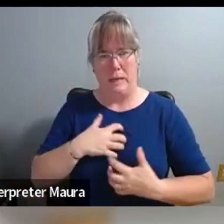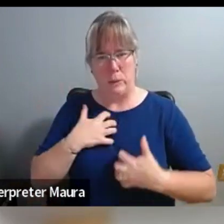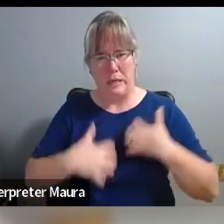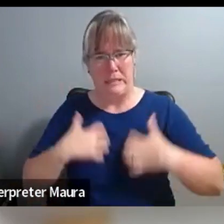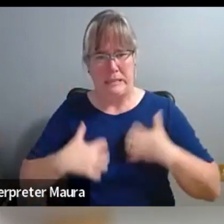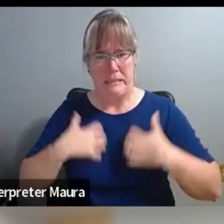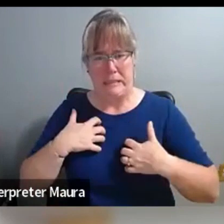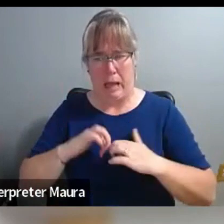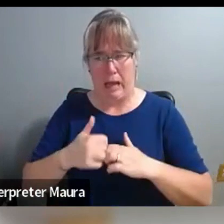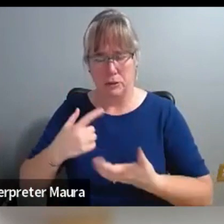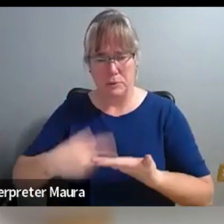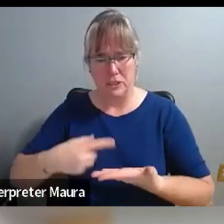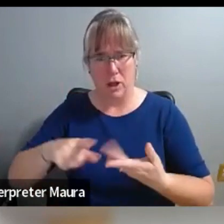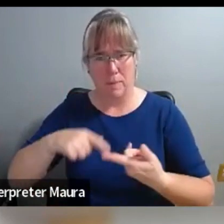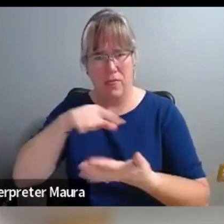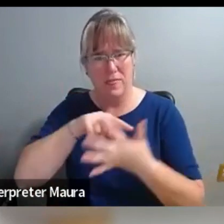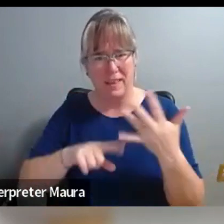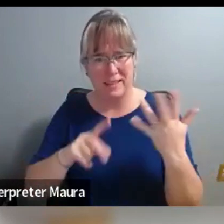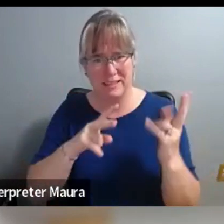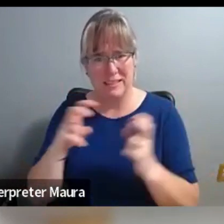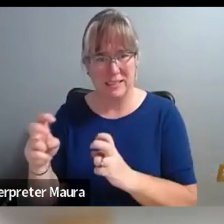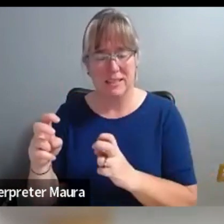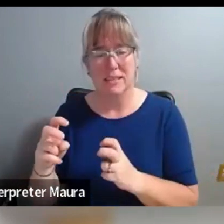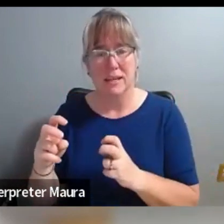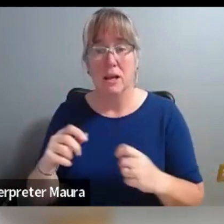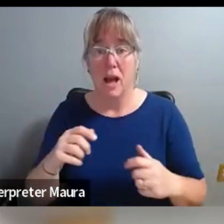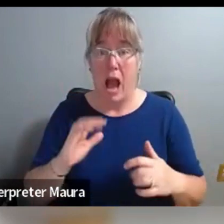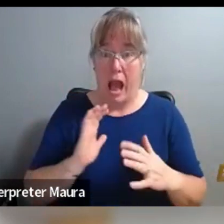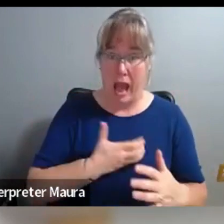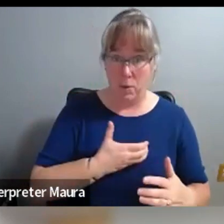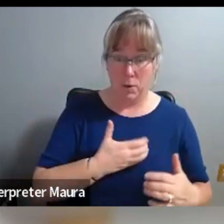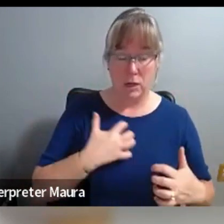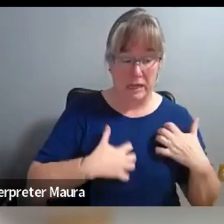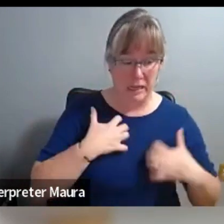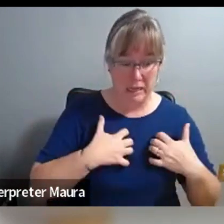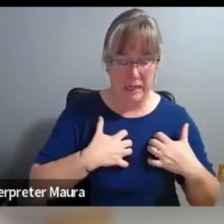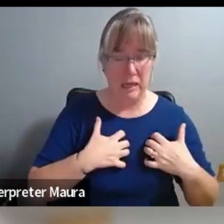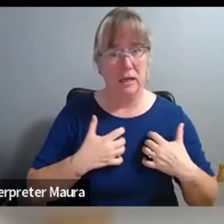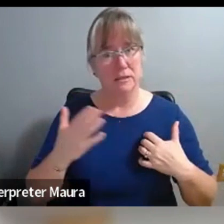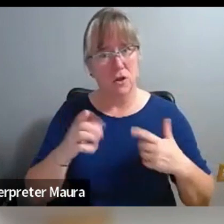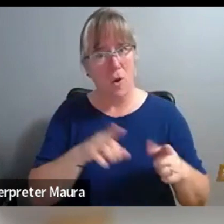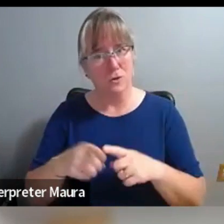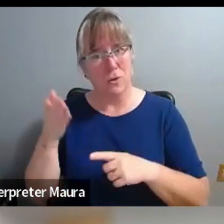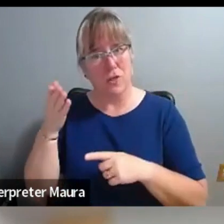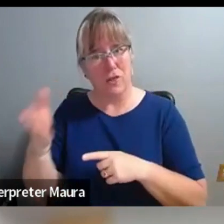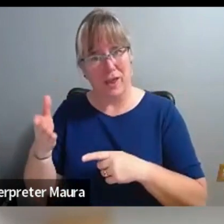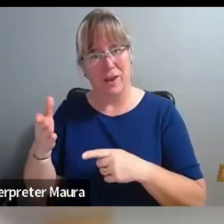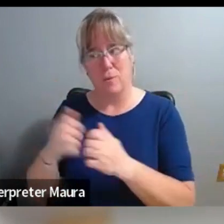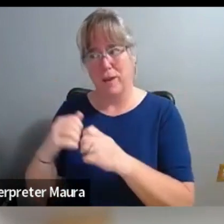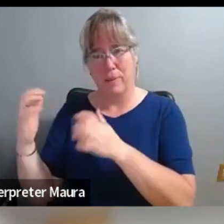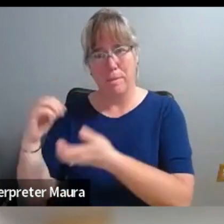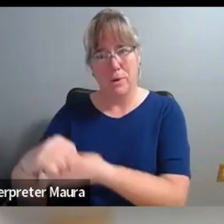this stuff actually ended up there in the, like, I can, I remember the conversation when we were talking about,